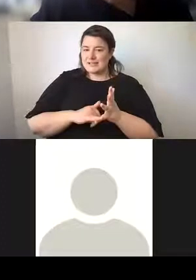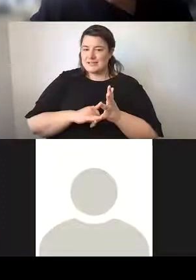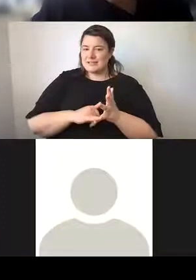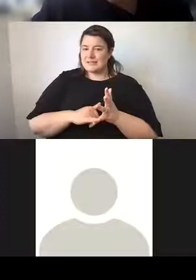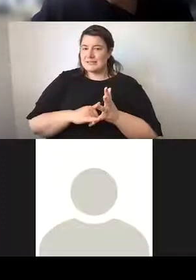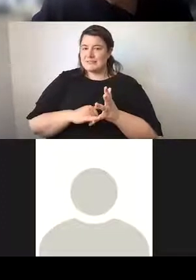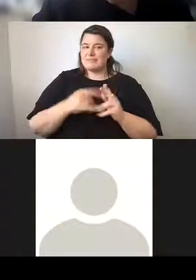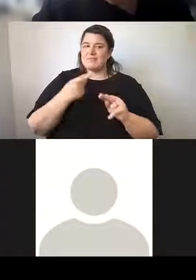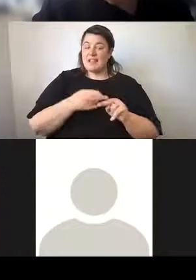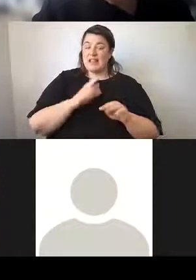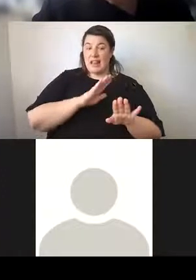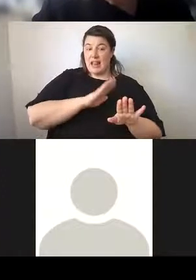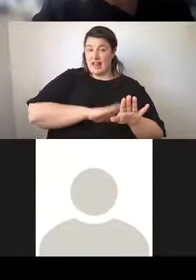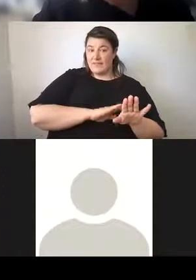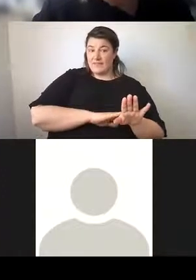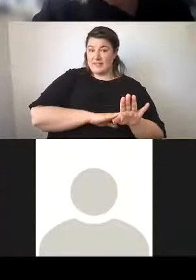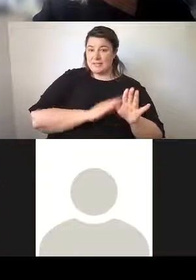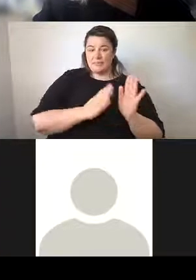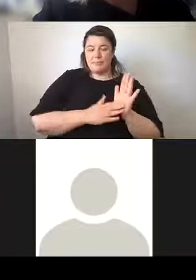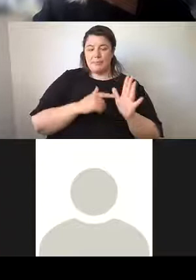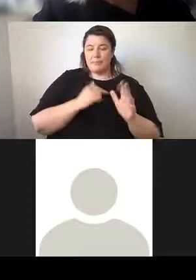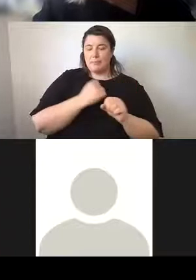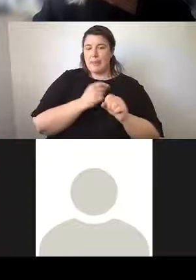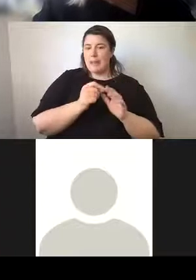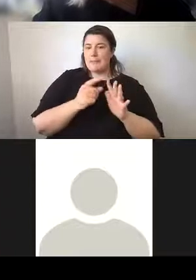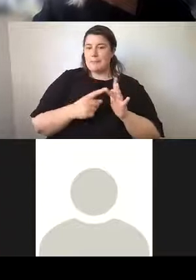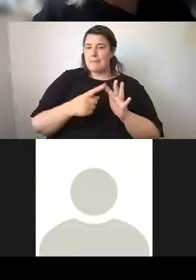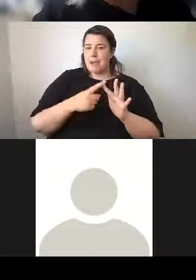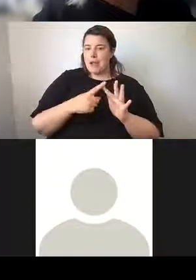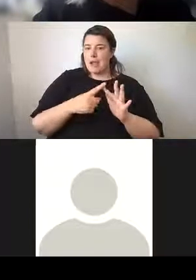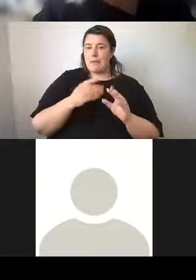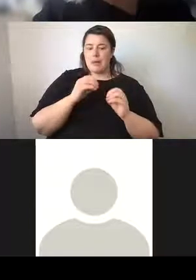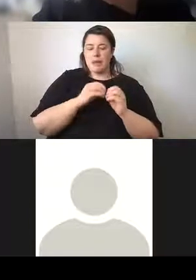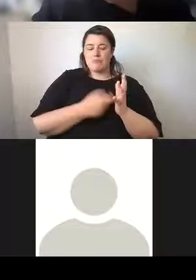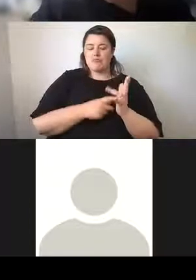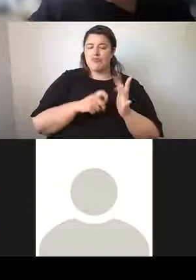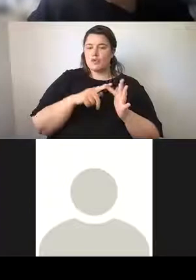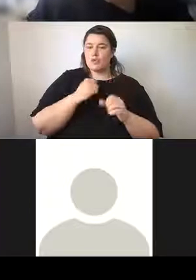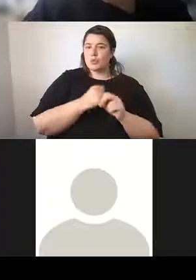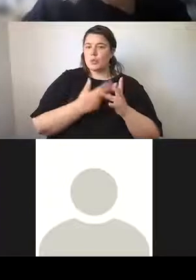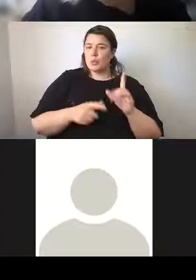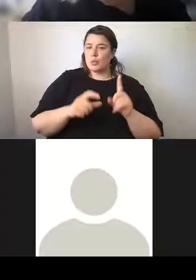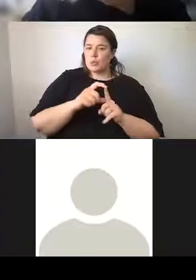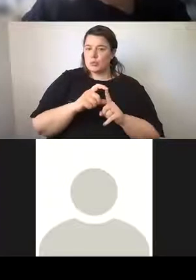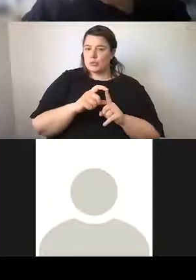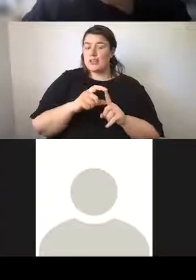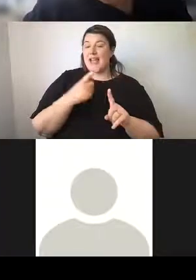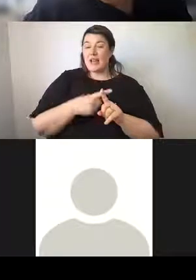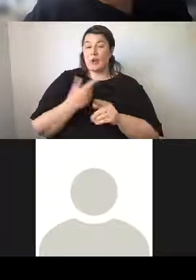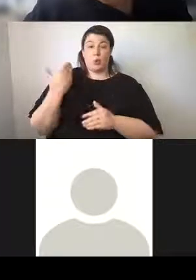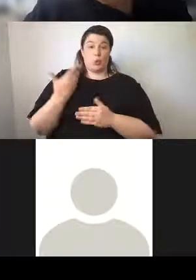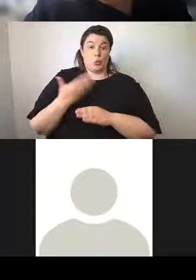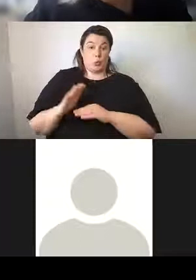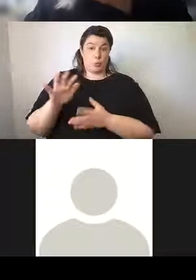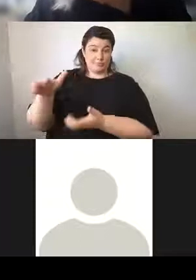Hall. On the left hand side is a magpie drawn by Bruce Gould in a woodcut, and a very new acquisition,